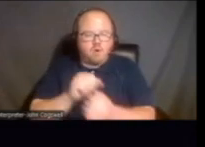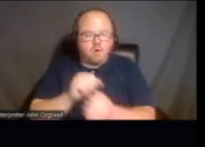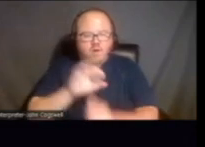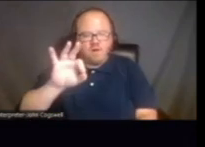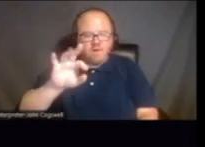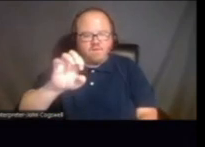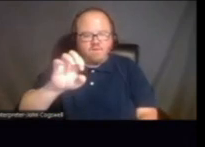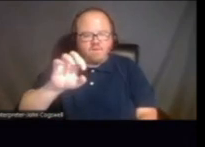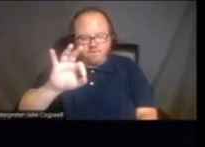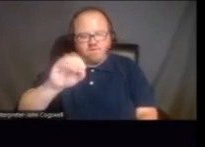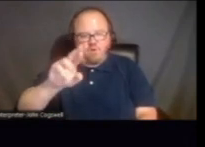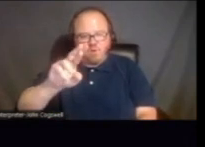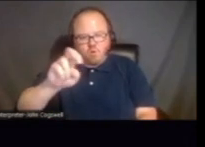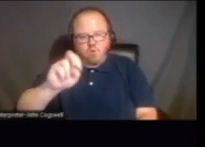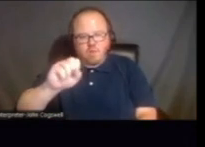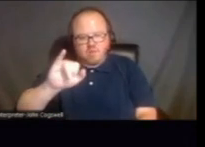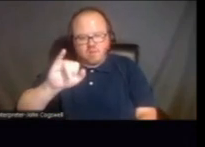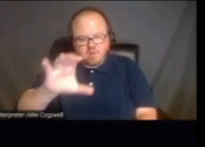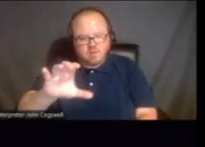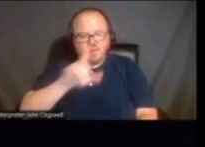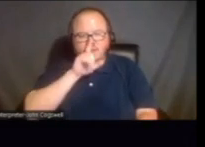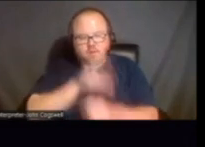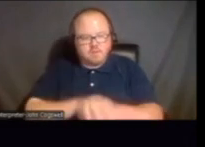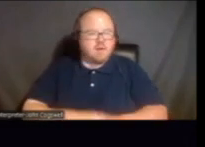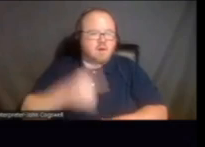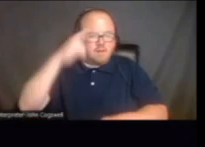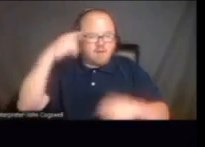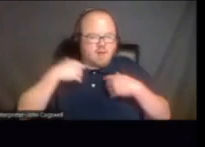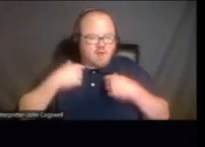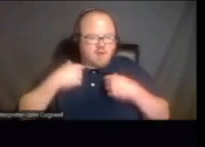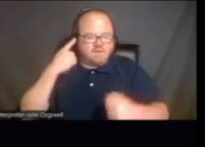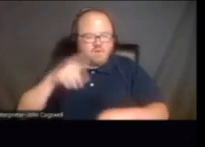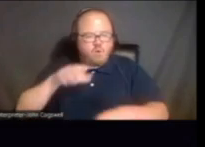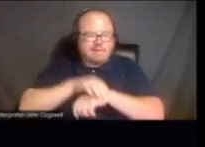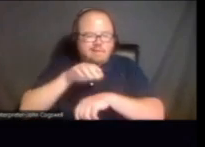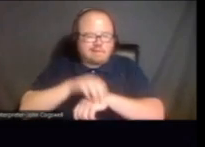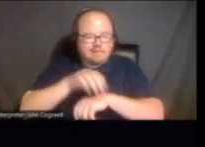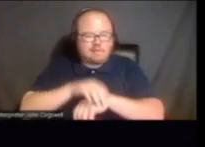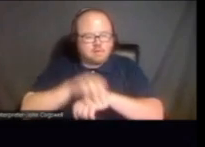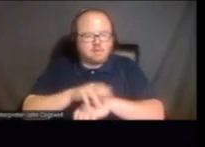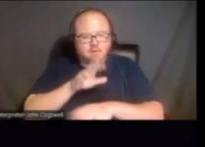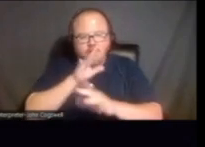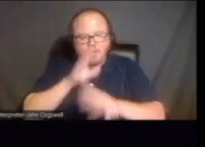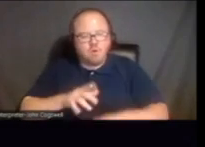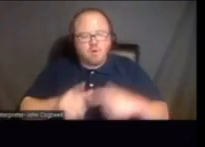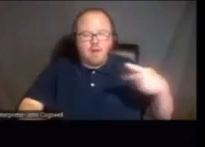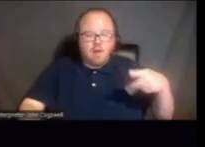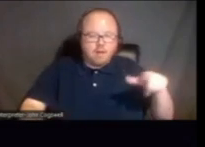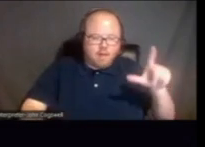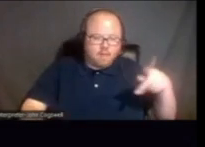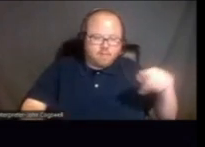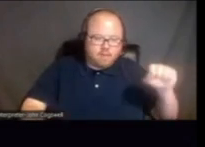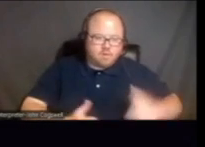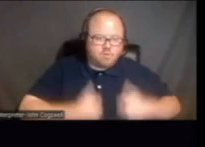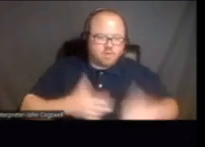serve Spanish-speaking communities at Metro State Hospital for English speakers, one for LPS residents and one for residents